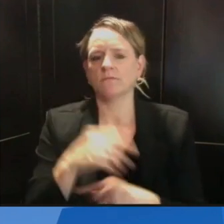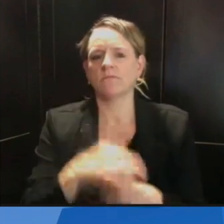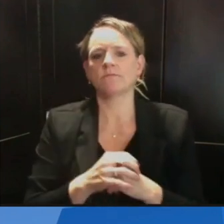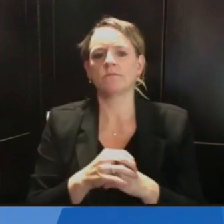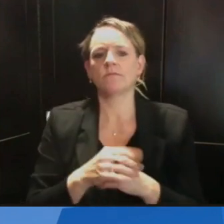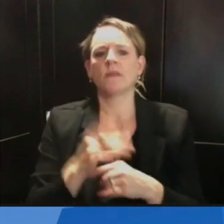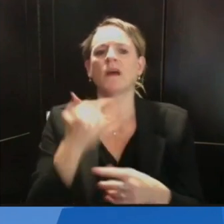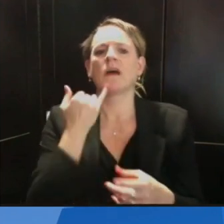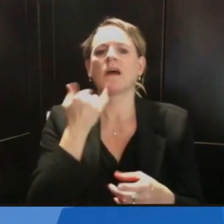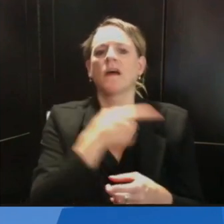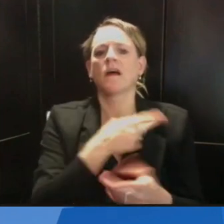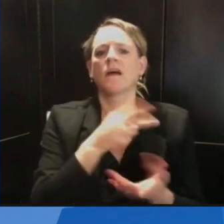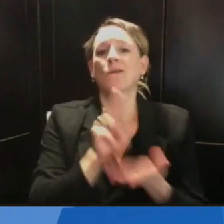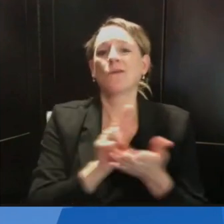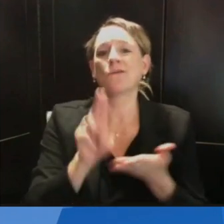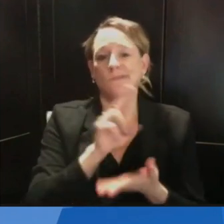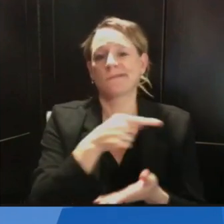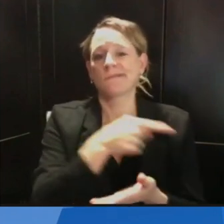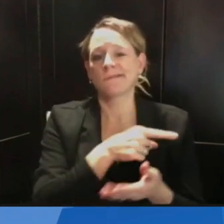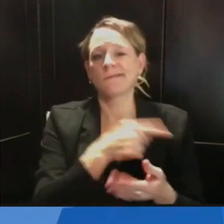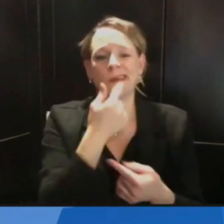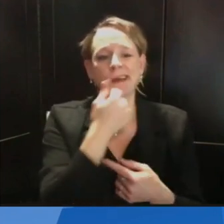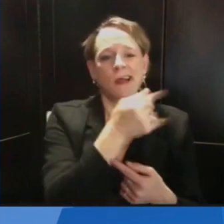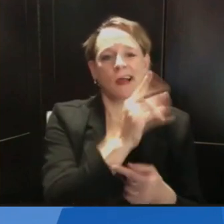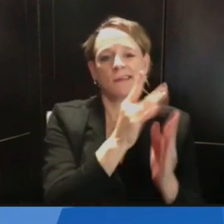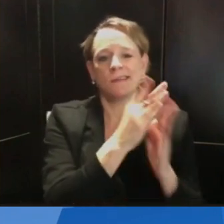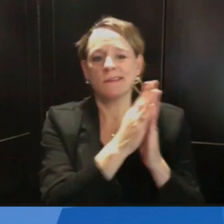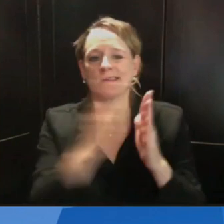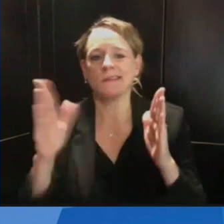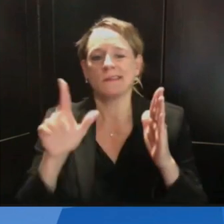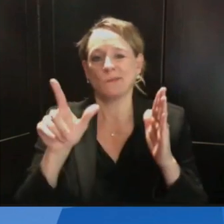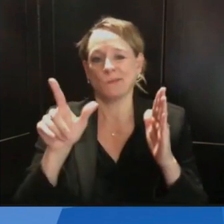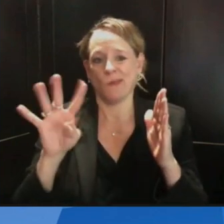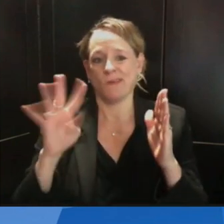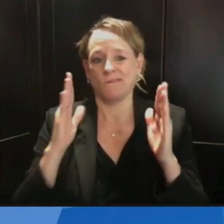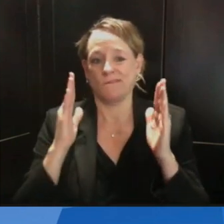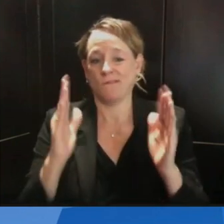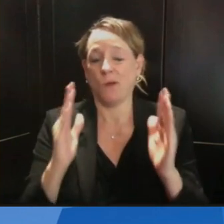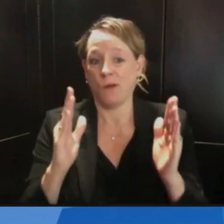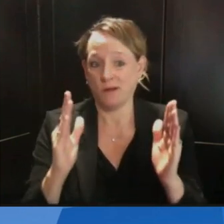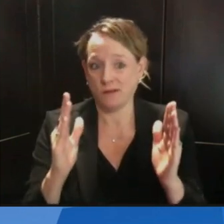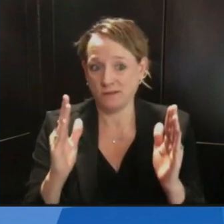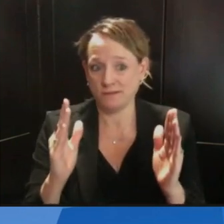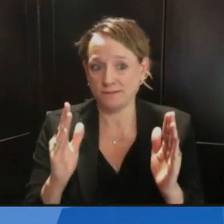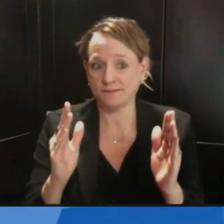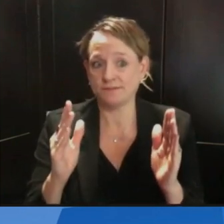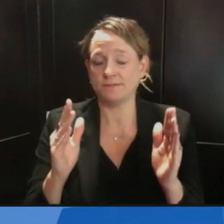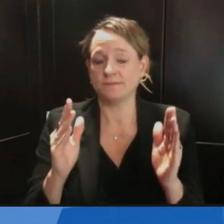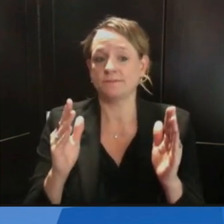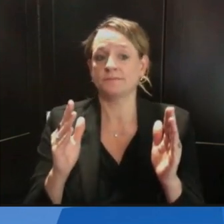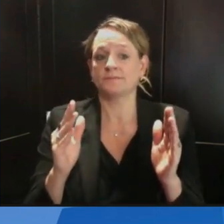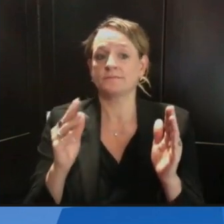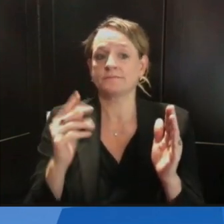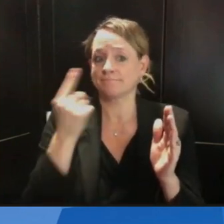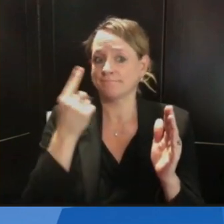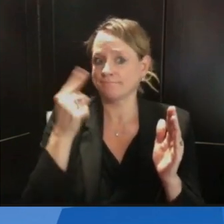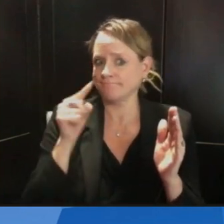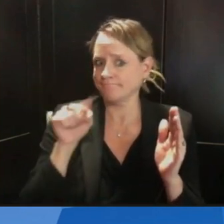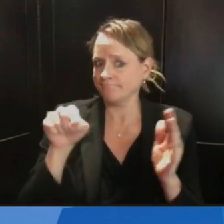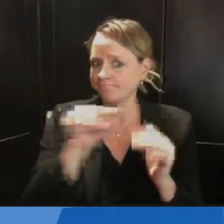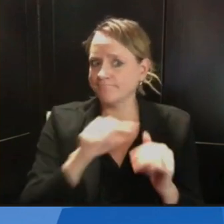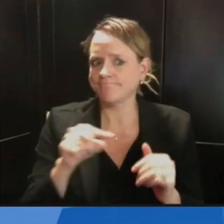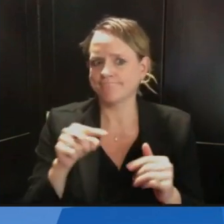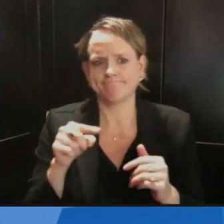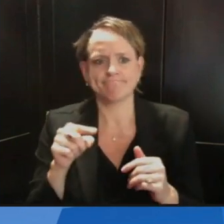is, is the state considering anything that is specifically tied to UW system campuses